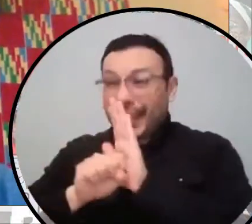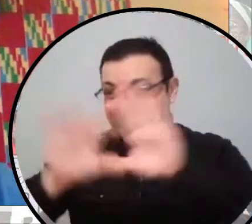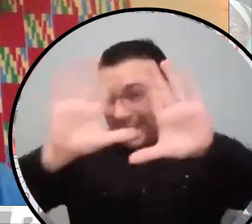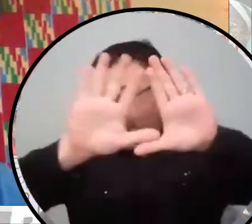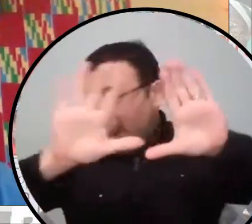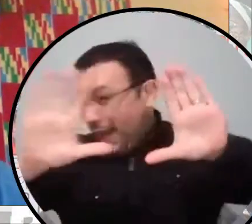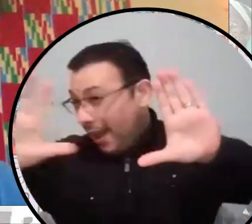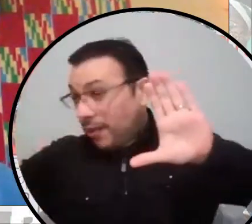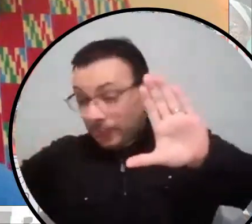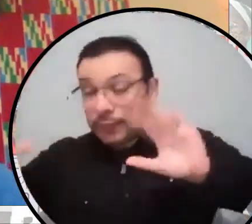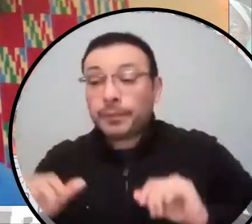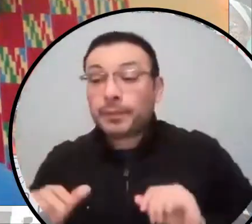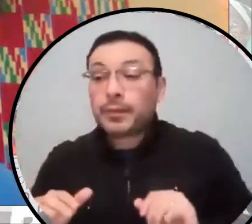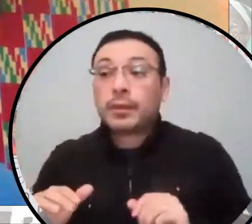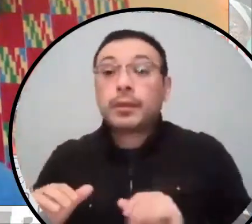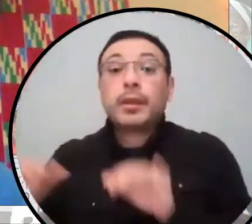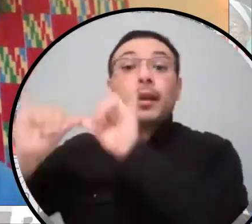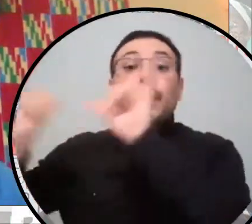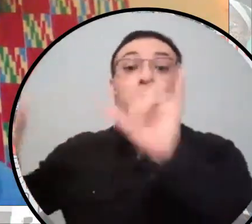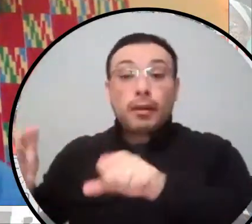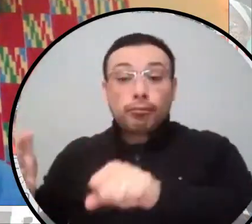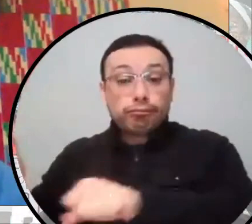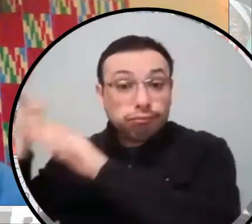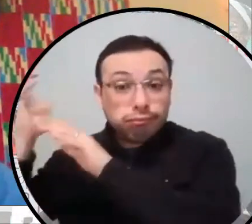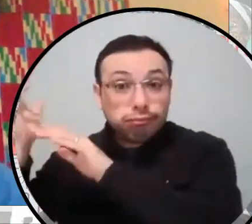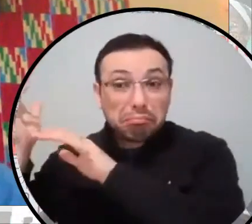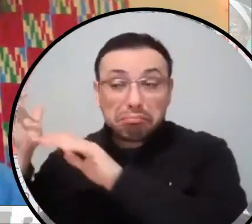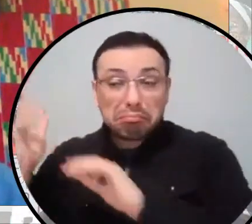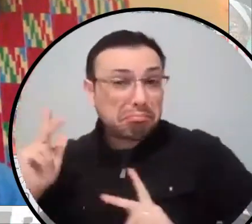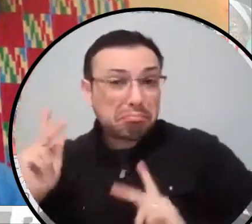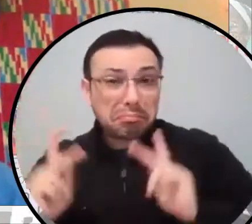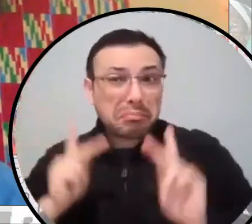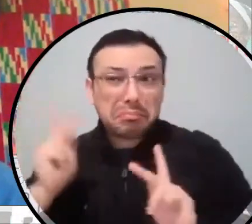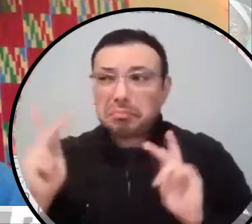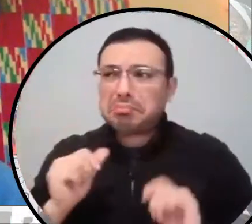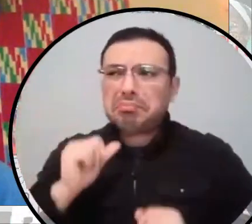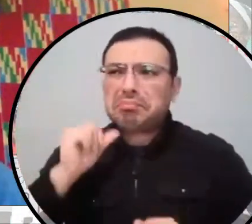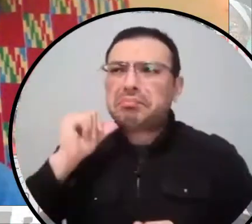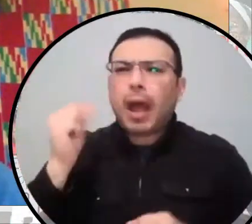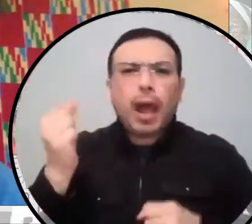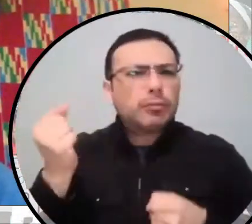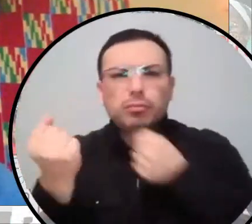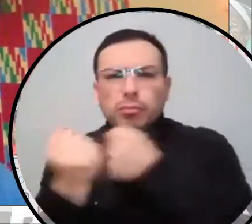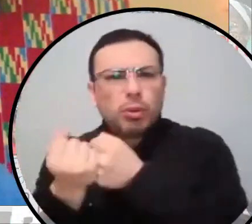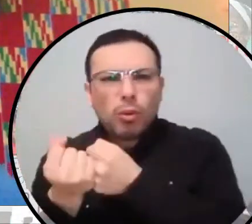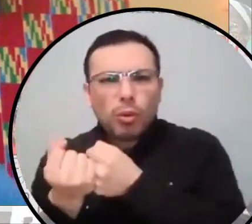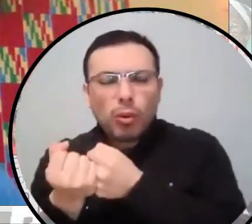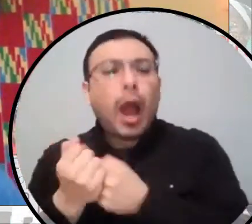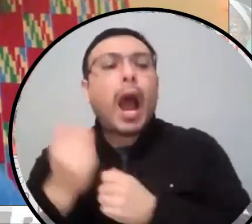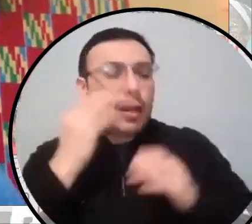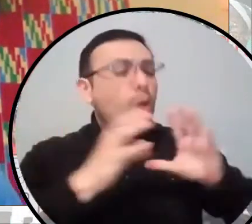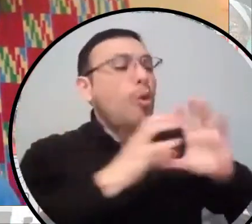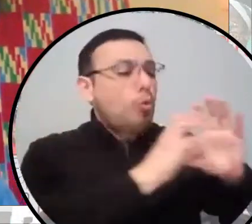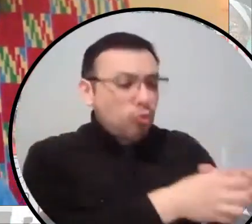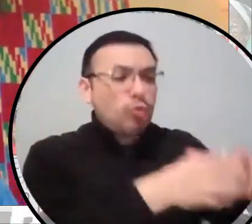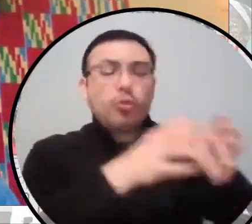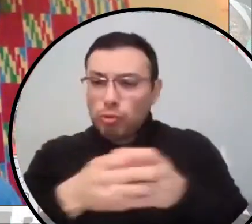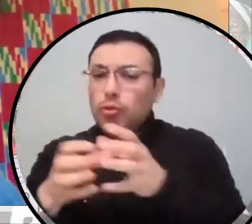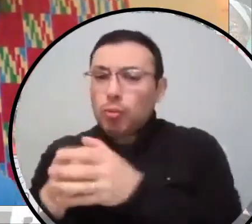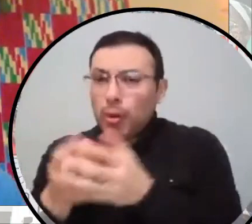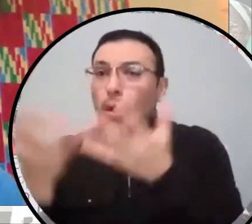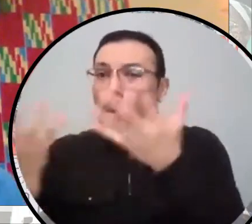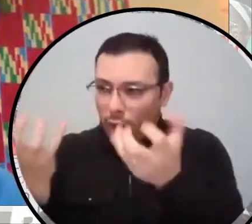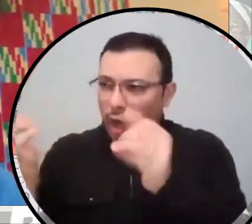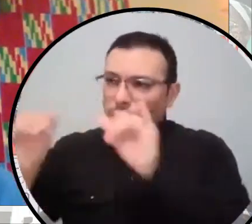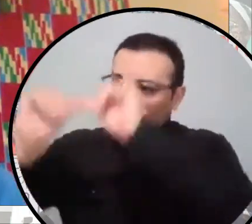abolition. You know, we had the groups that we knew that were very much, um, um, abolitionists and deep in community with